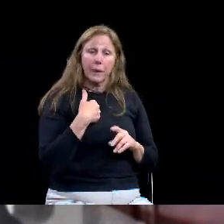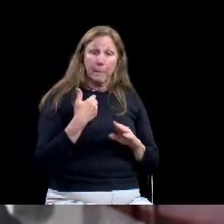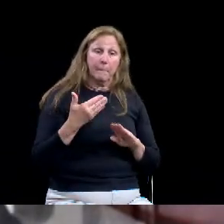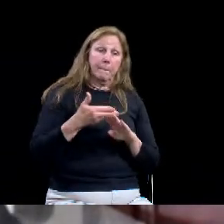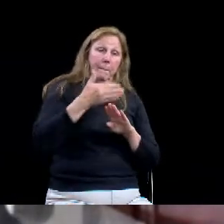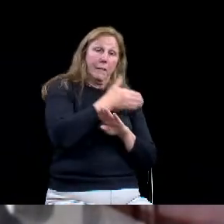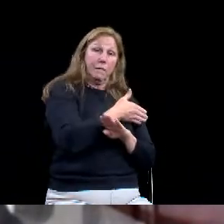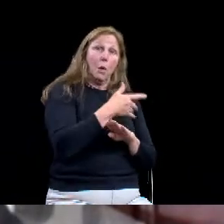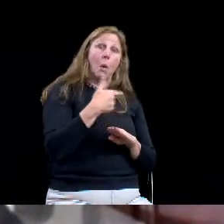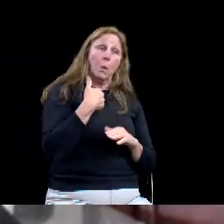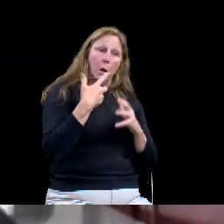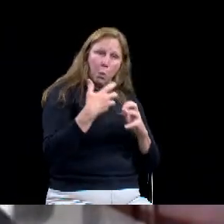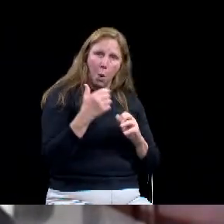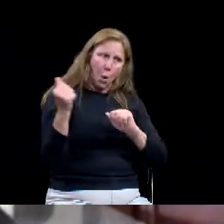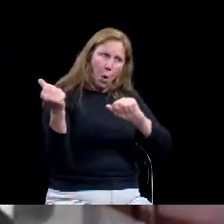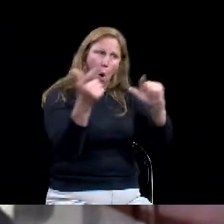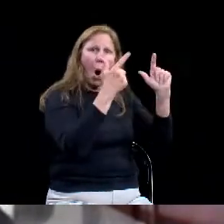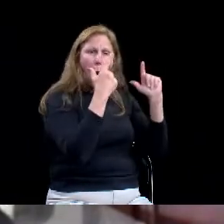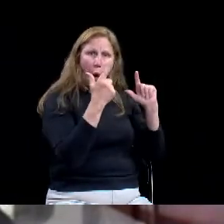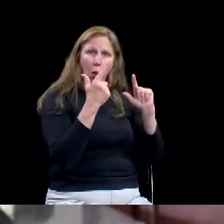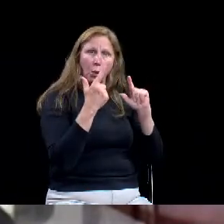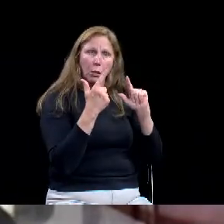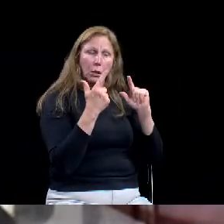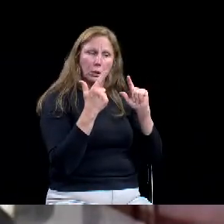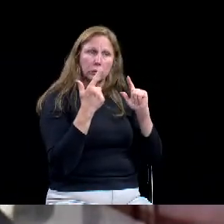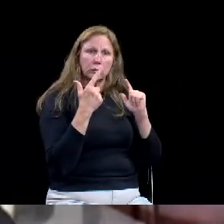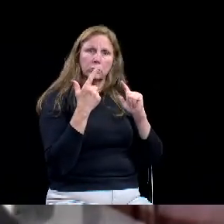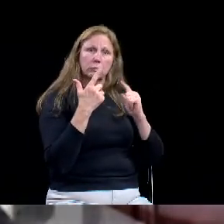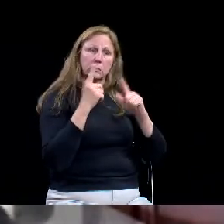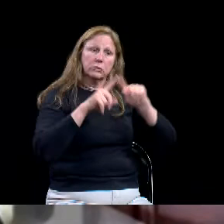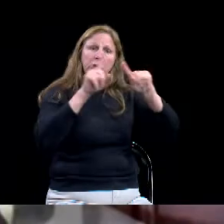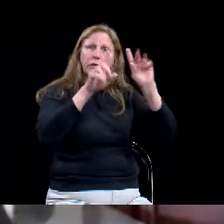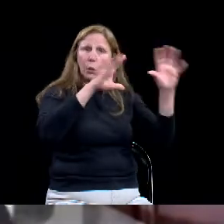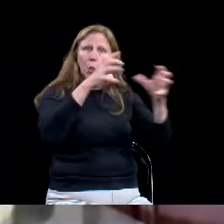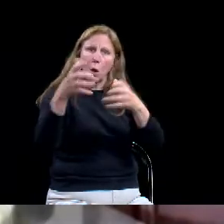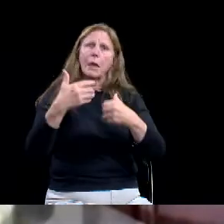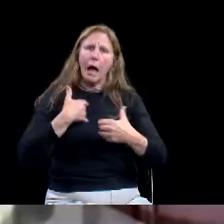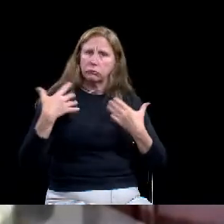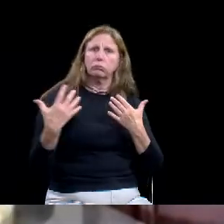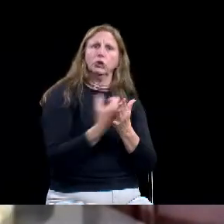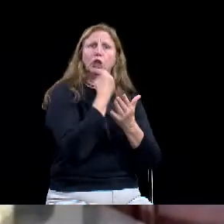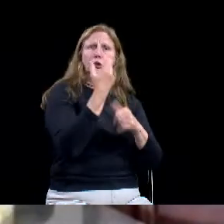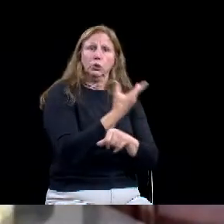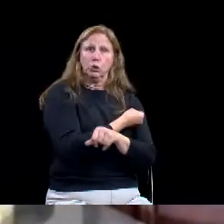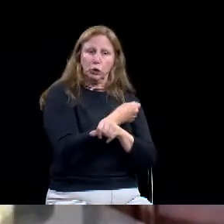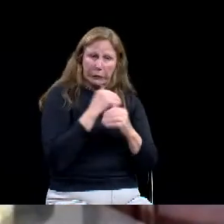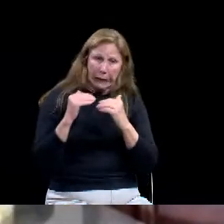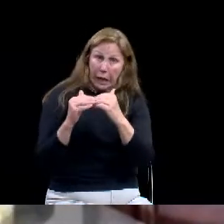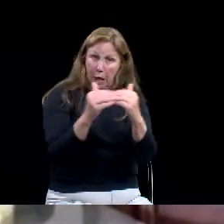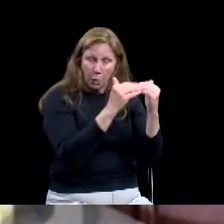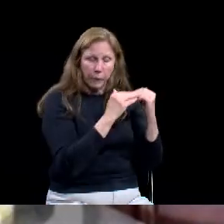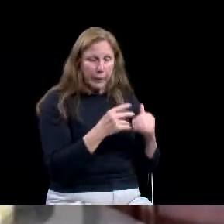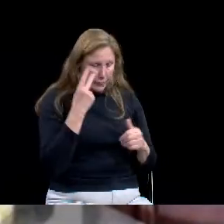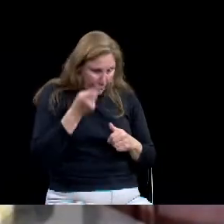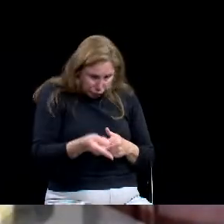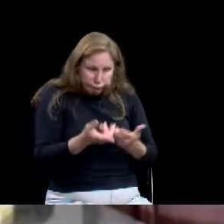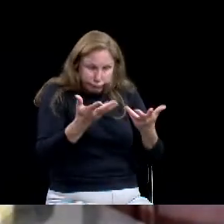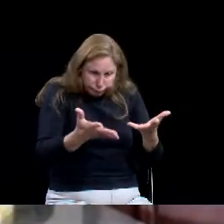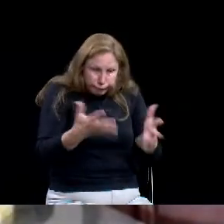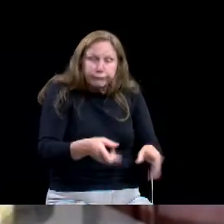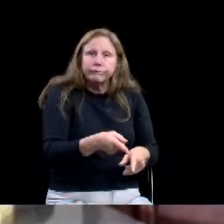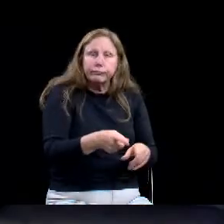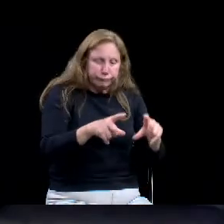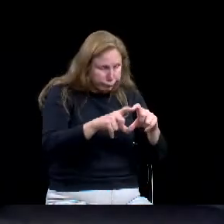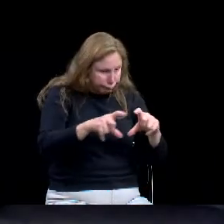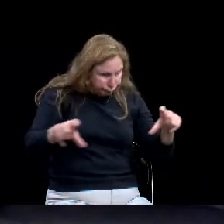just, you can see it right here in that little table that we did make improvements. Looks like we still have a ways to go, but we're going in the right direction. Appreciate your efforts.